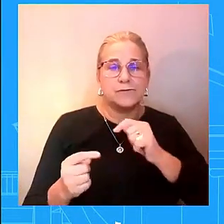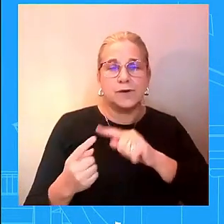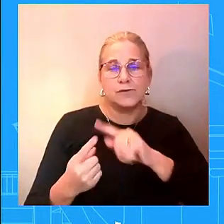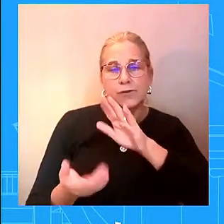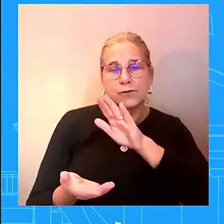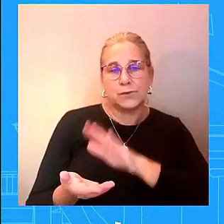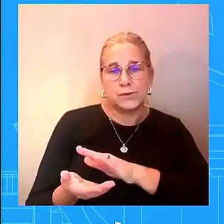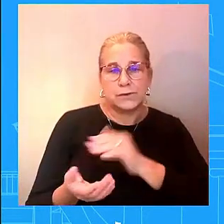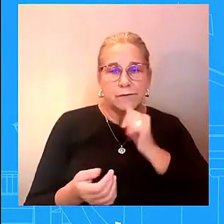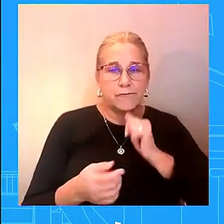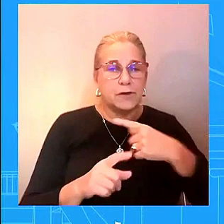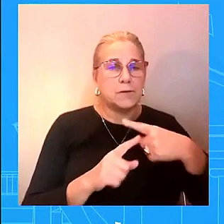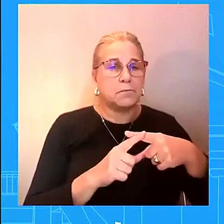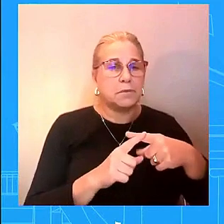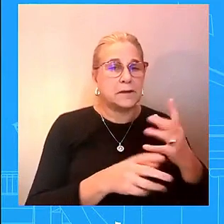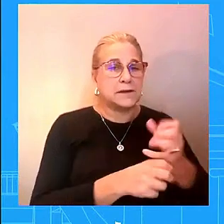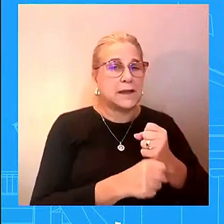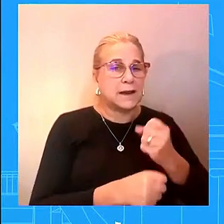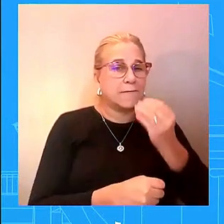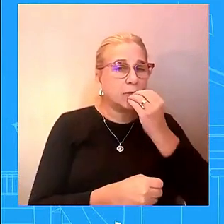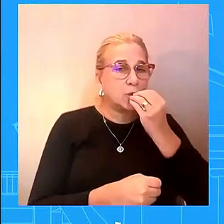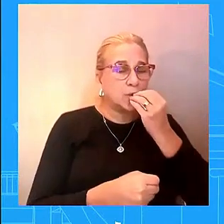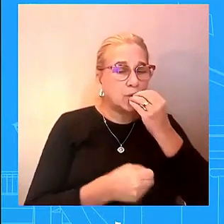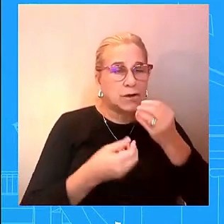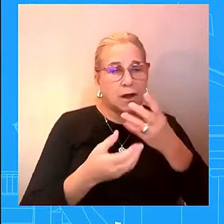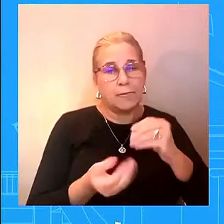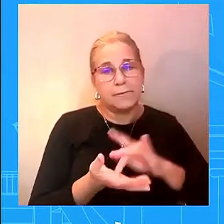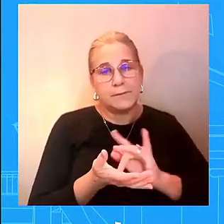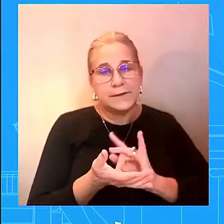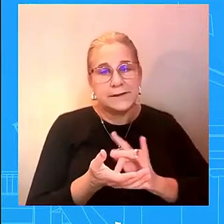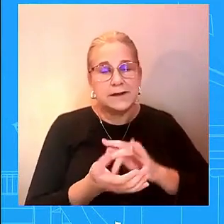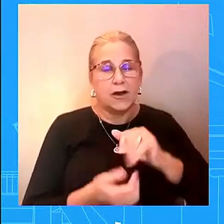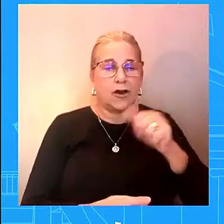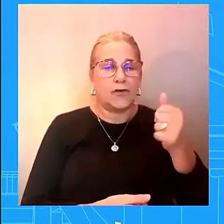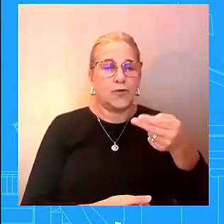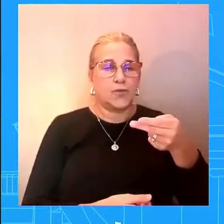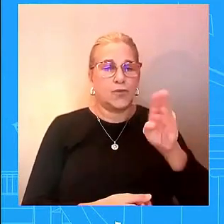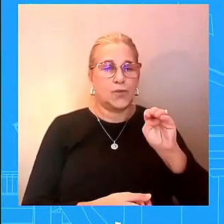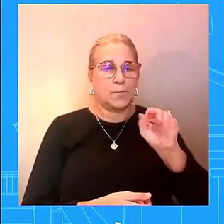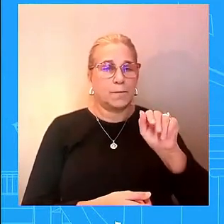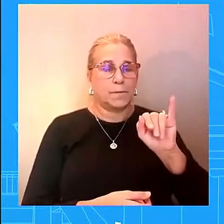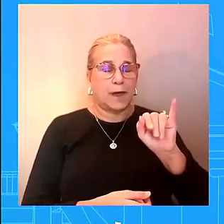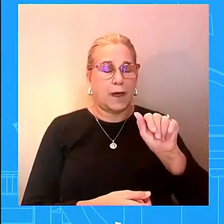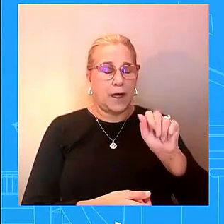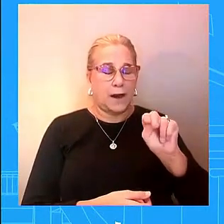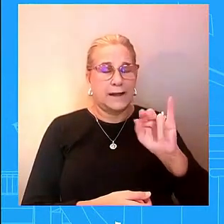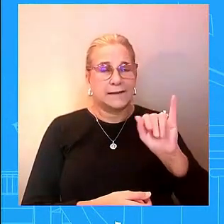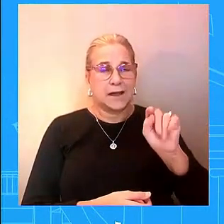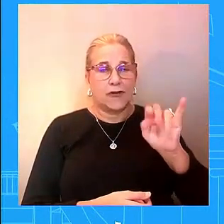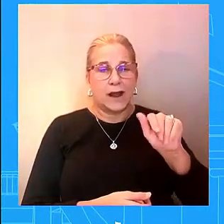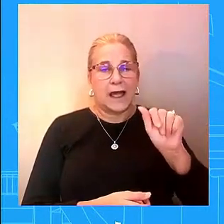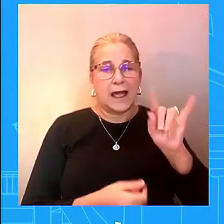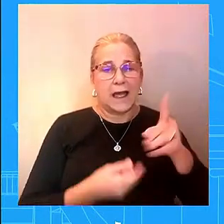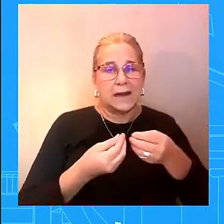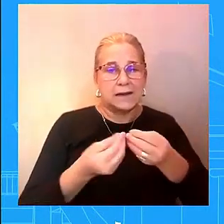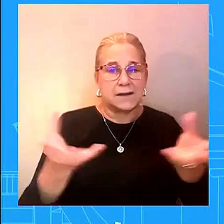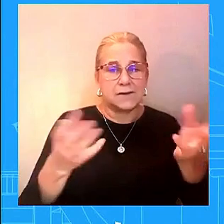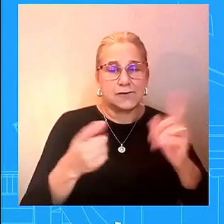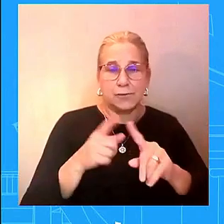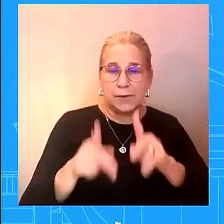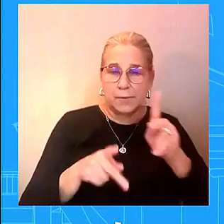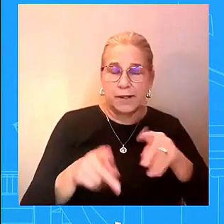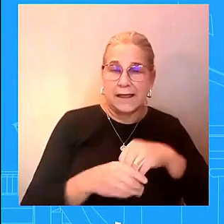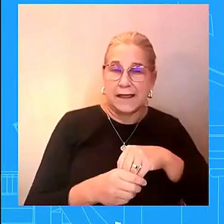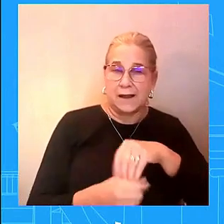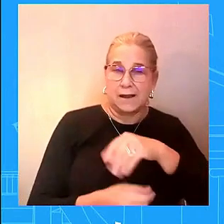delivered to civilians uh in gaza and he's going to also discuss continue to have the discussions that we've been having for the past several